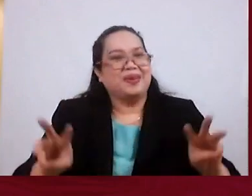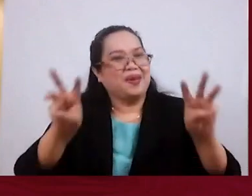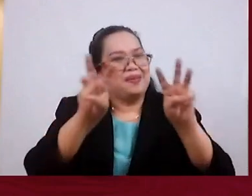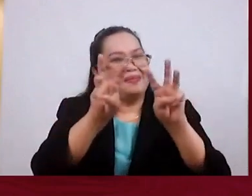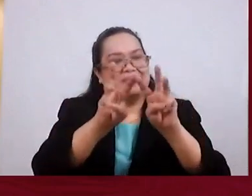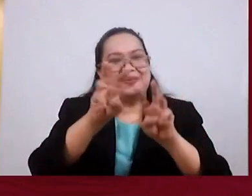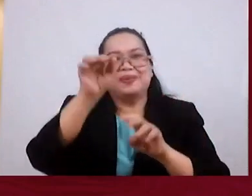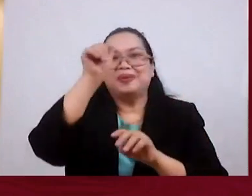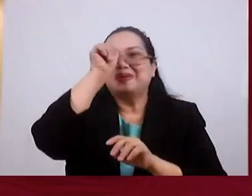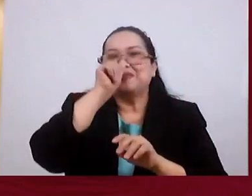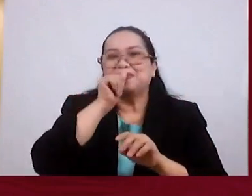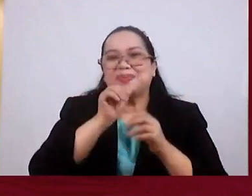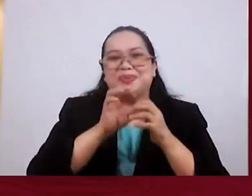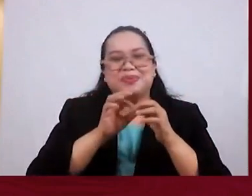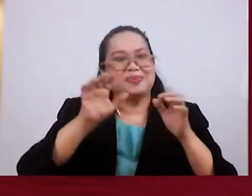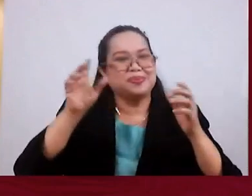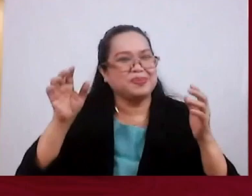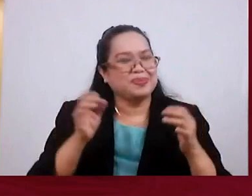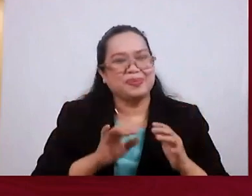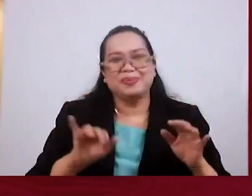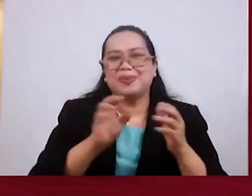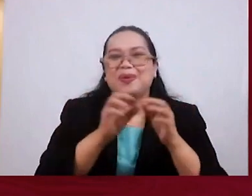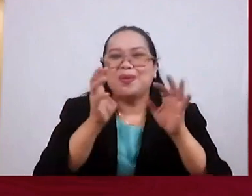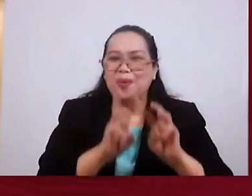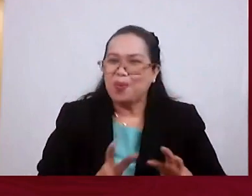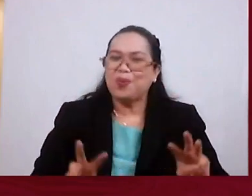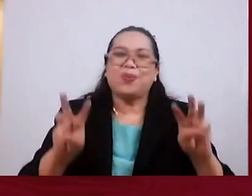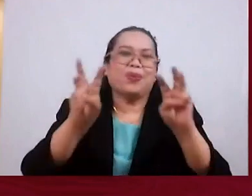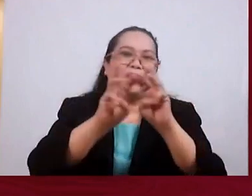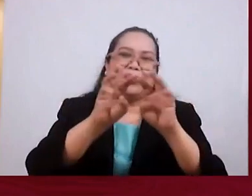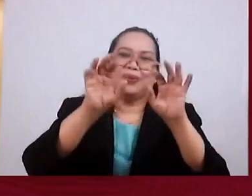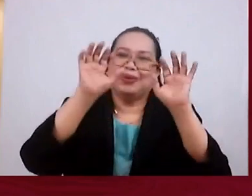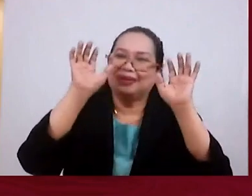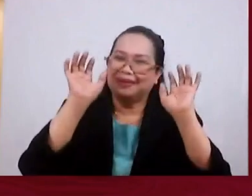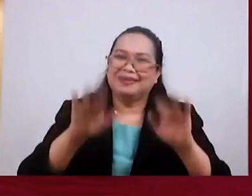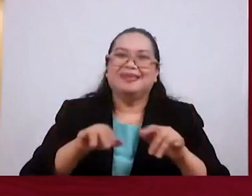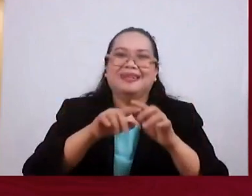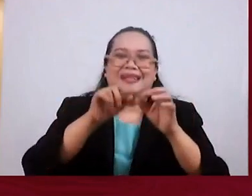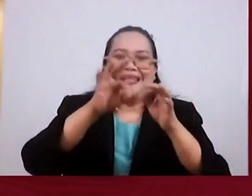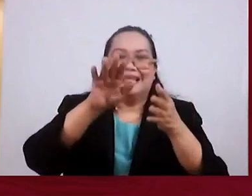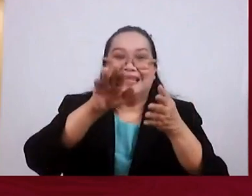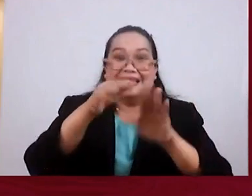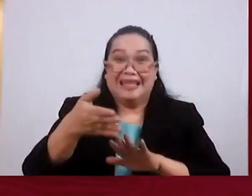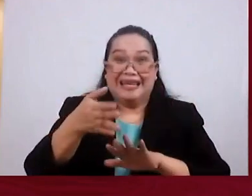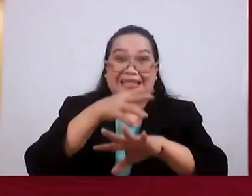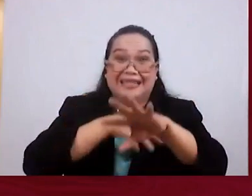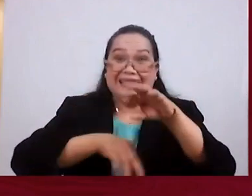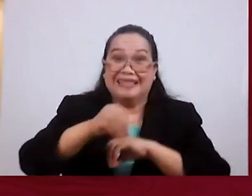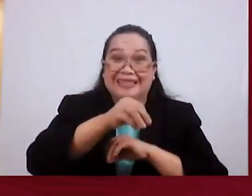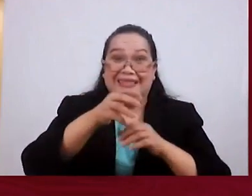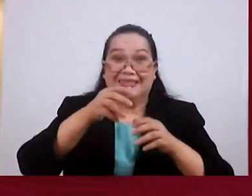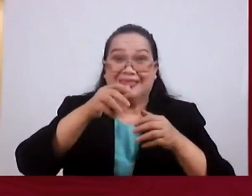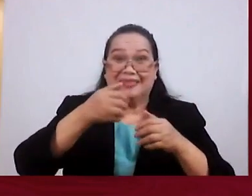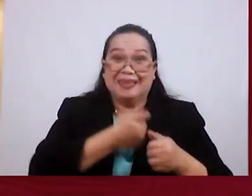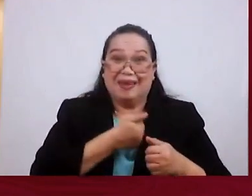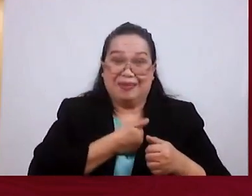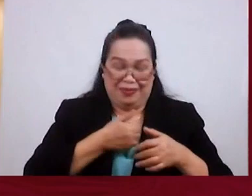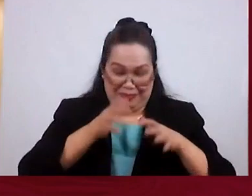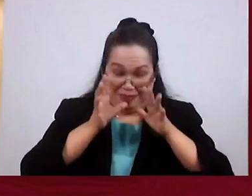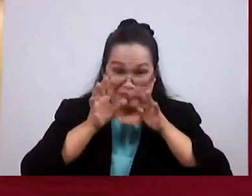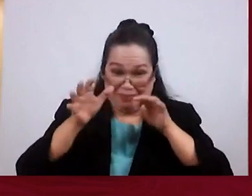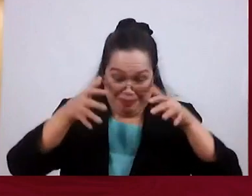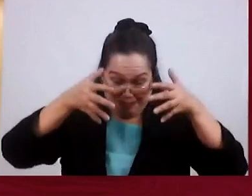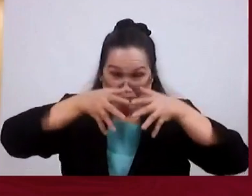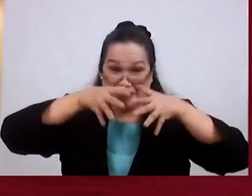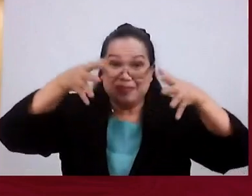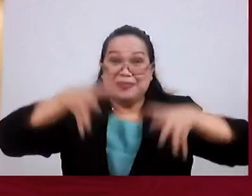Suffering Is Worth It The Sacrifice Is Worth It Dying To Self Is Worth It Denying Yourself